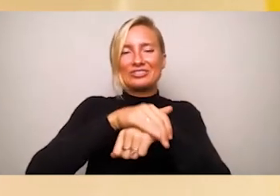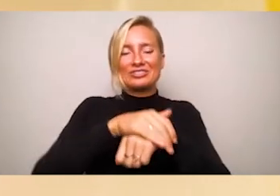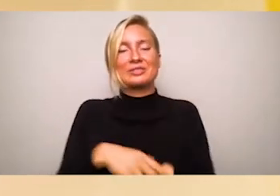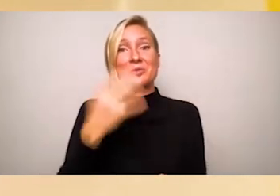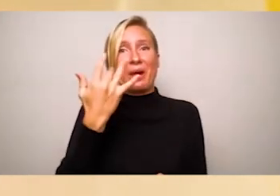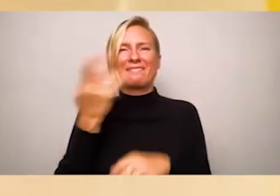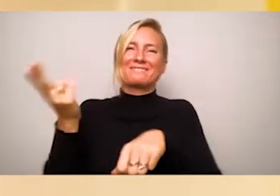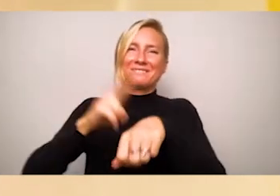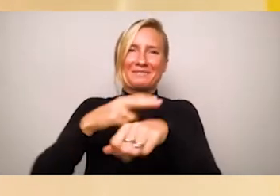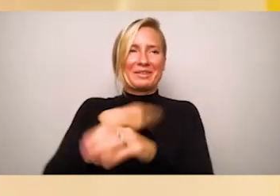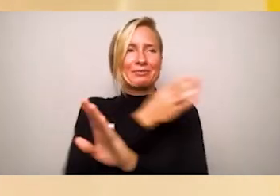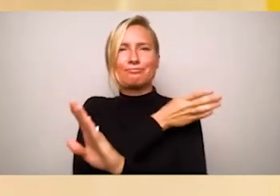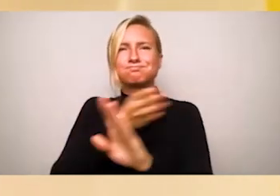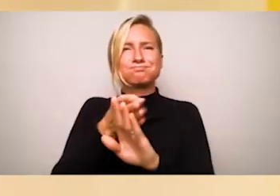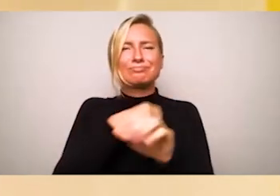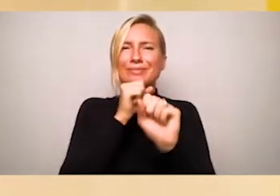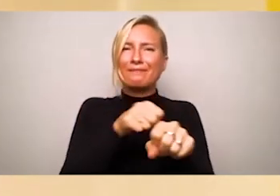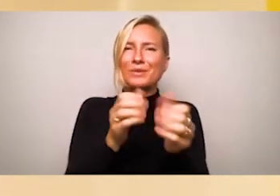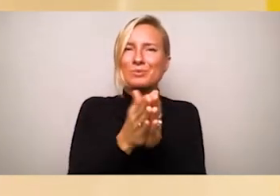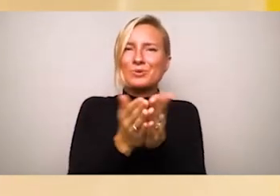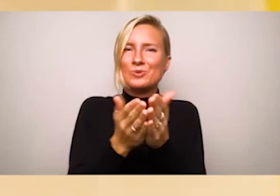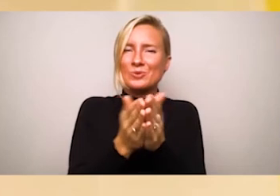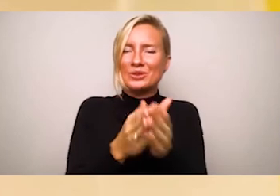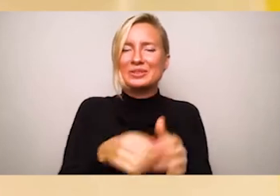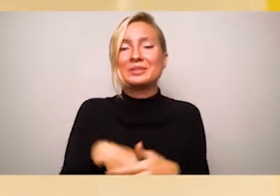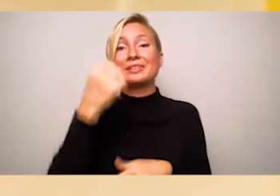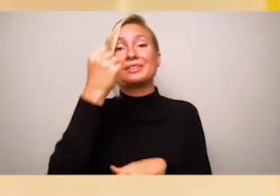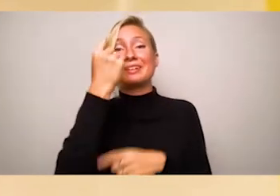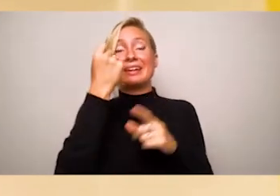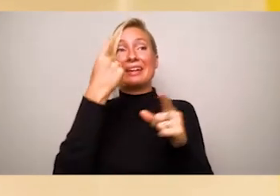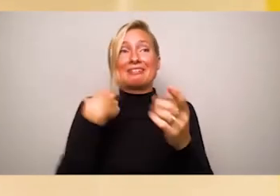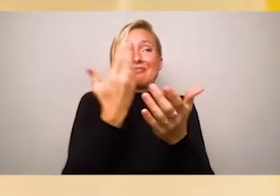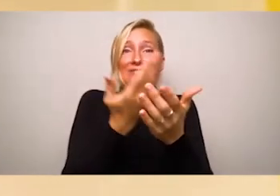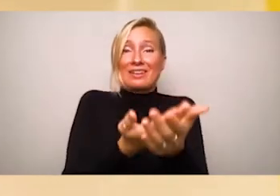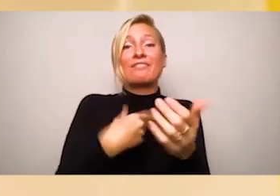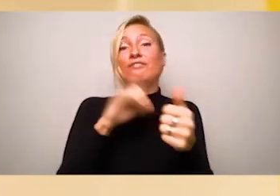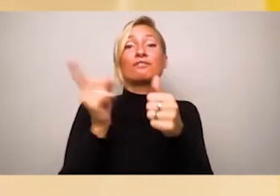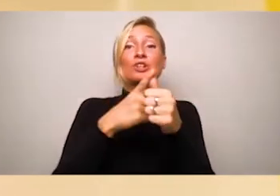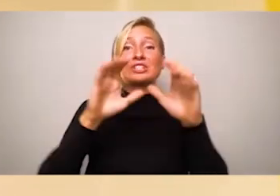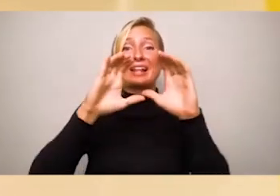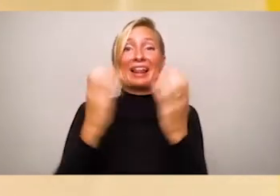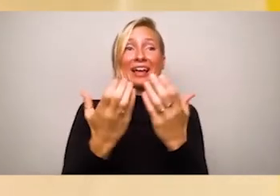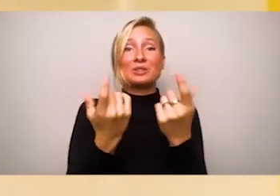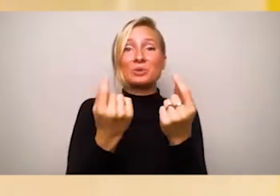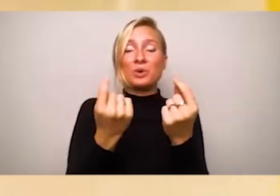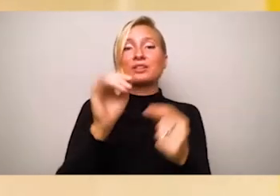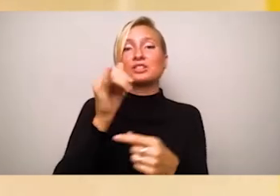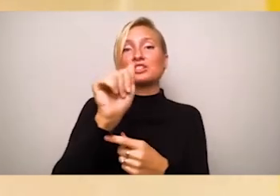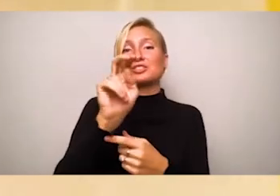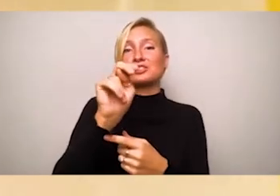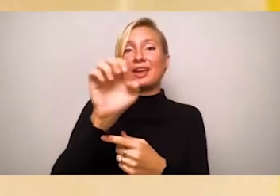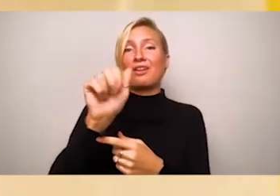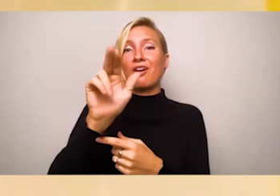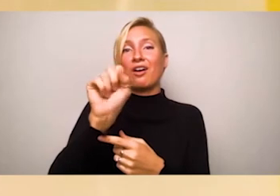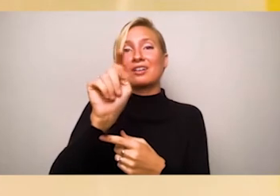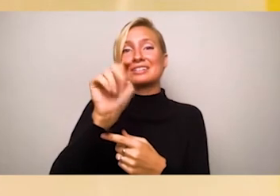But in my very first class, a Jane Austen seminar, I realized that I had immigrated once more.